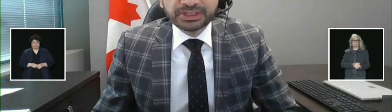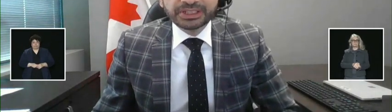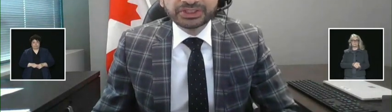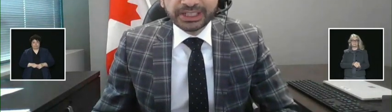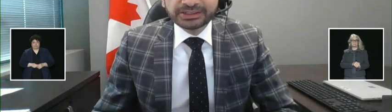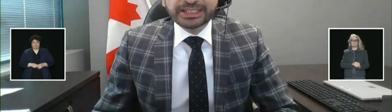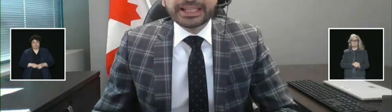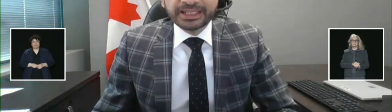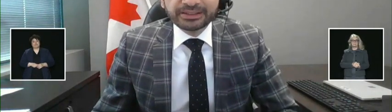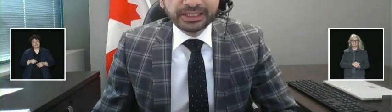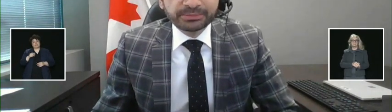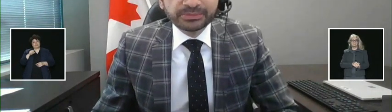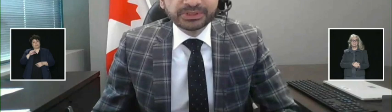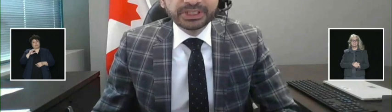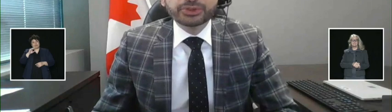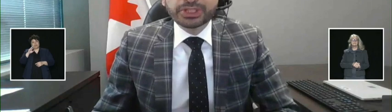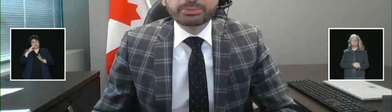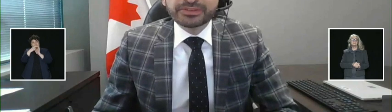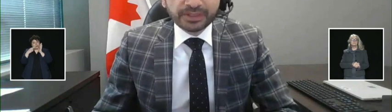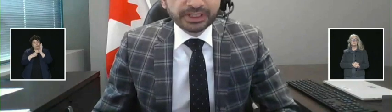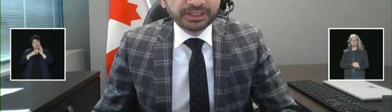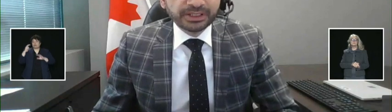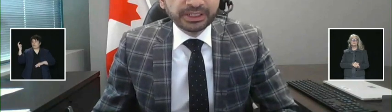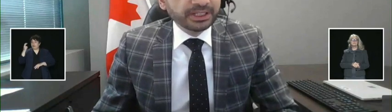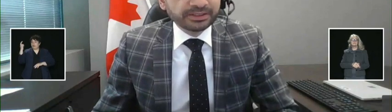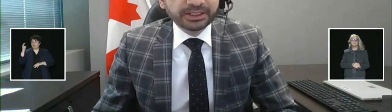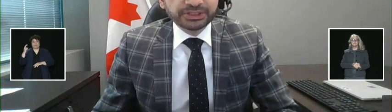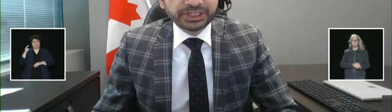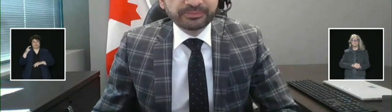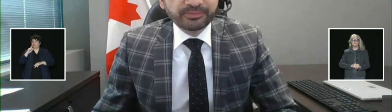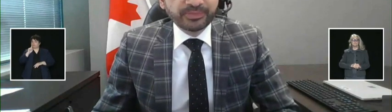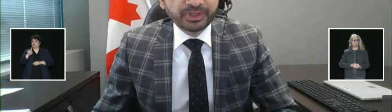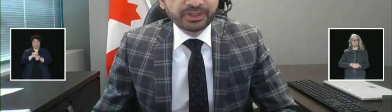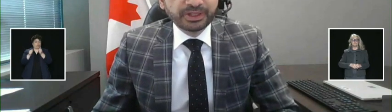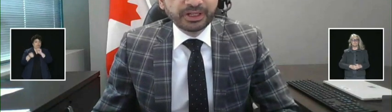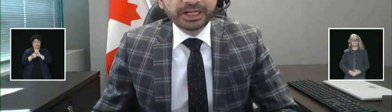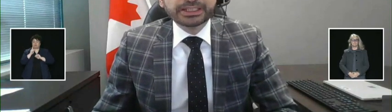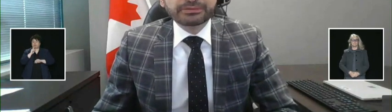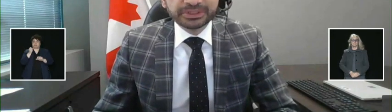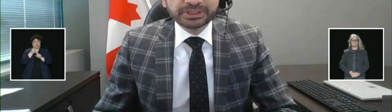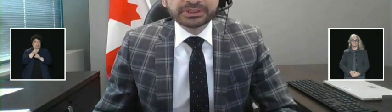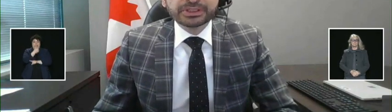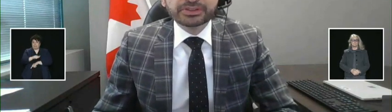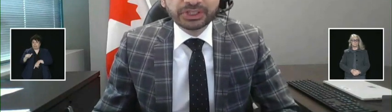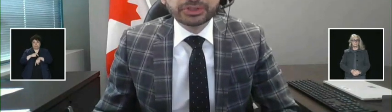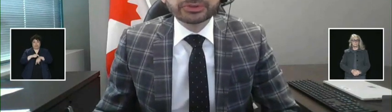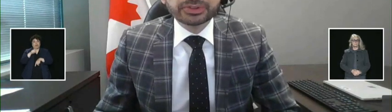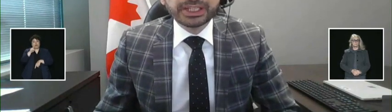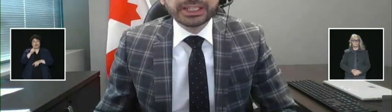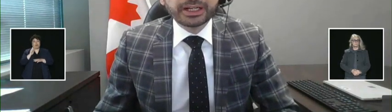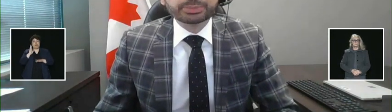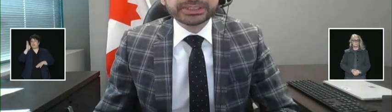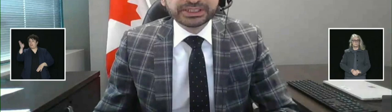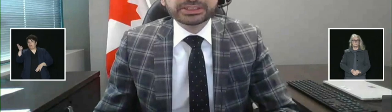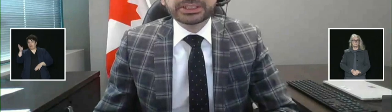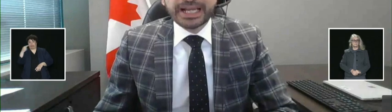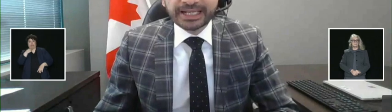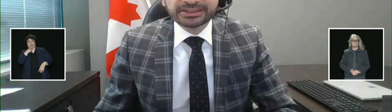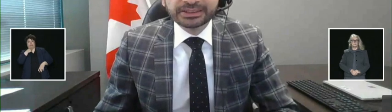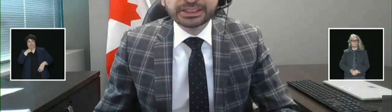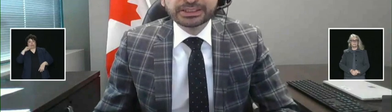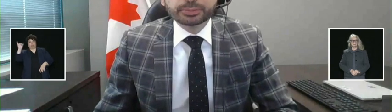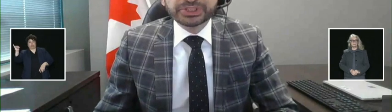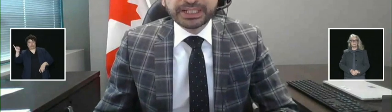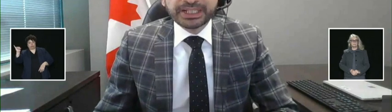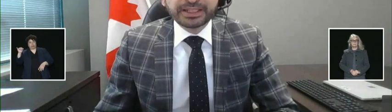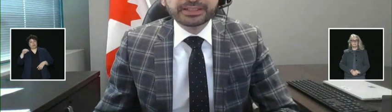restrictions can change at any time, and you can be stuck in another country. Our government continues to take unprecedented